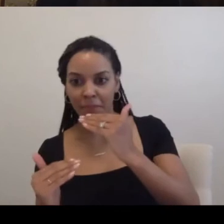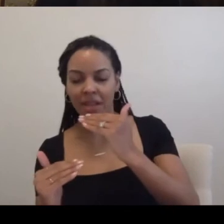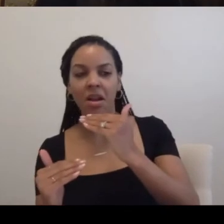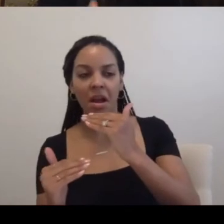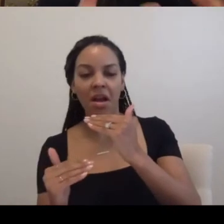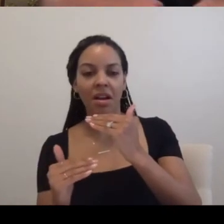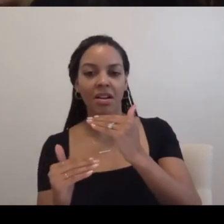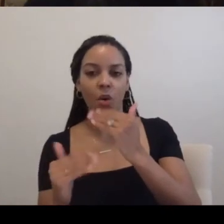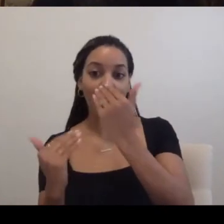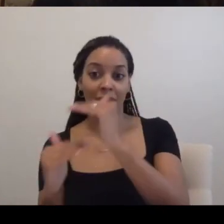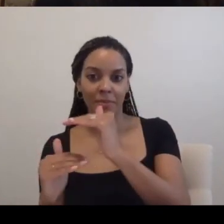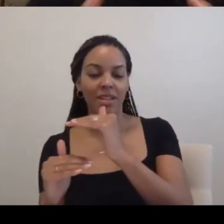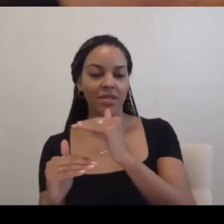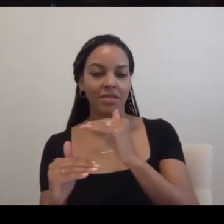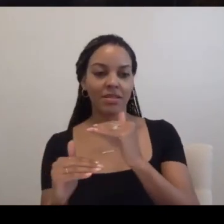uh,